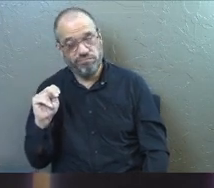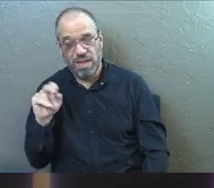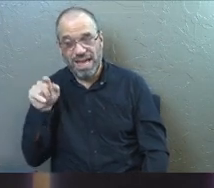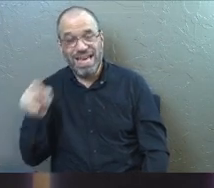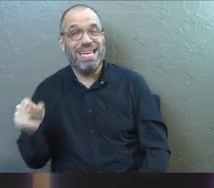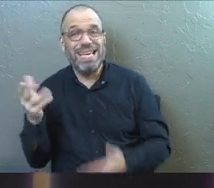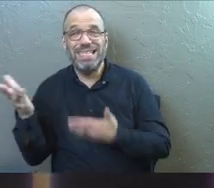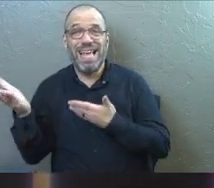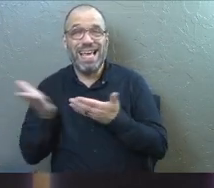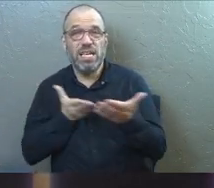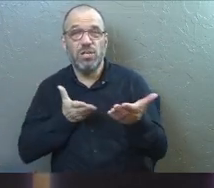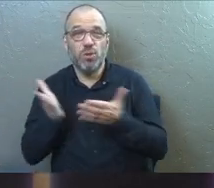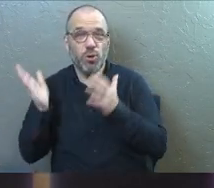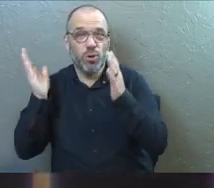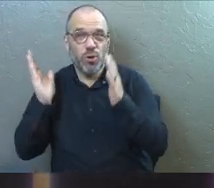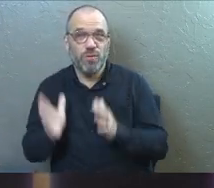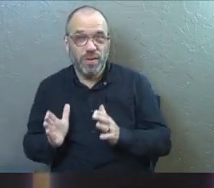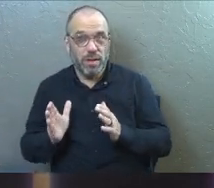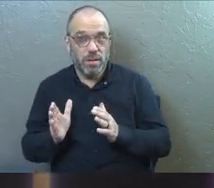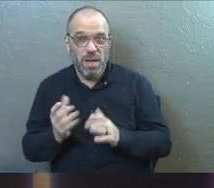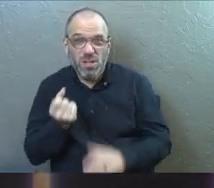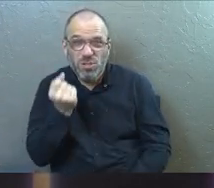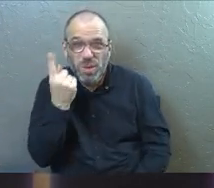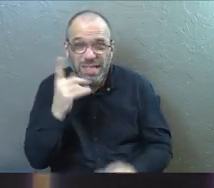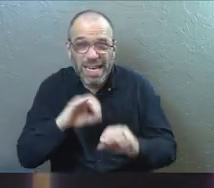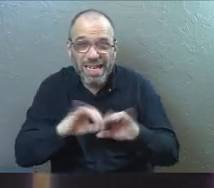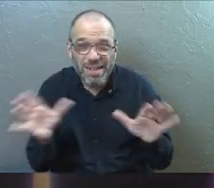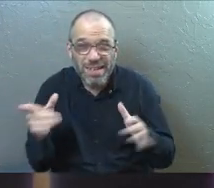He's just a servant though. Have I made my point?